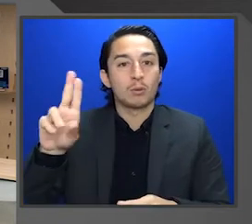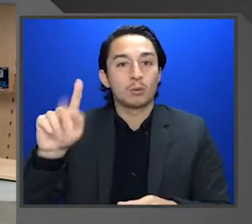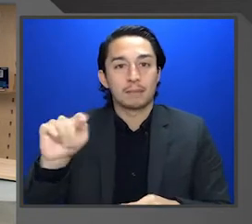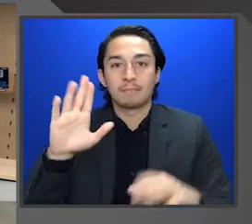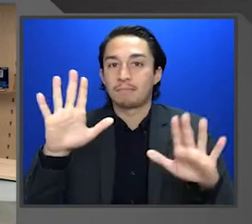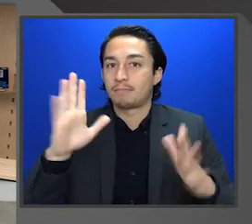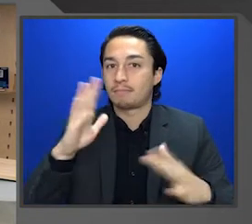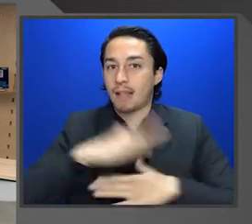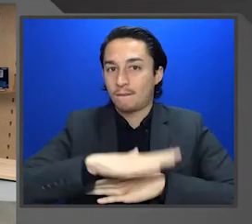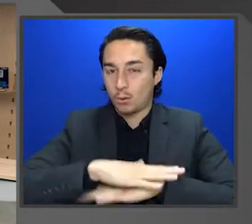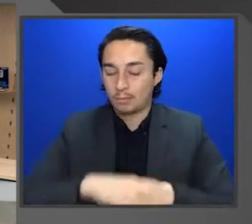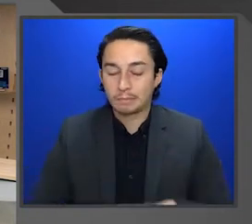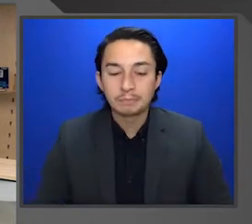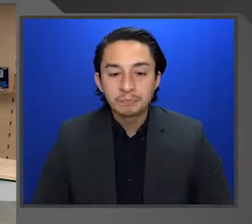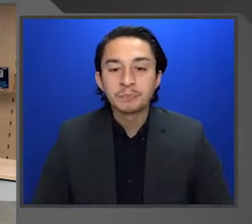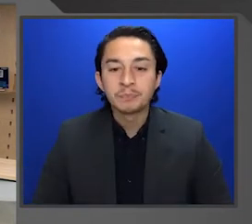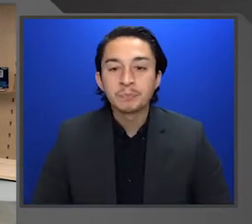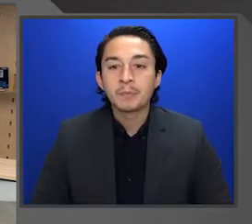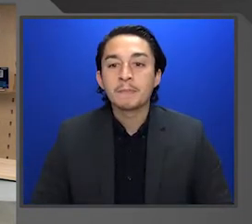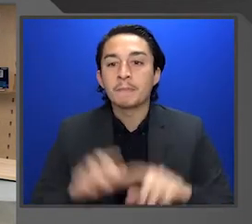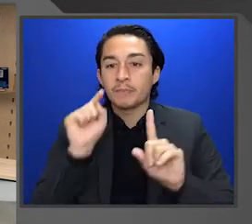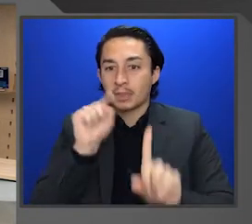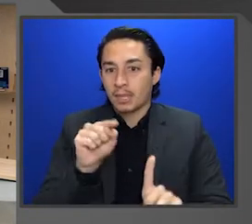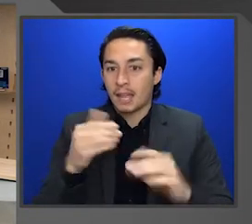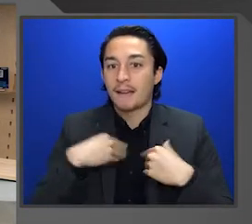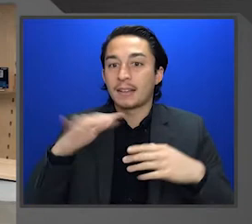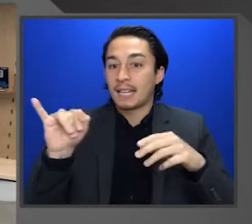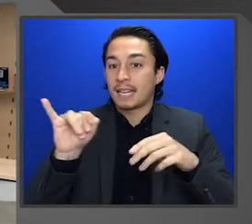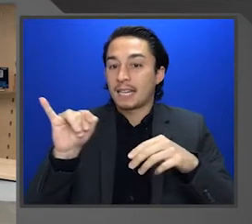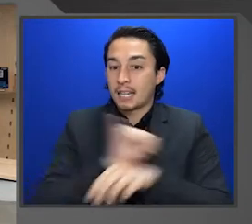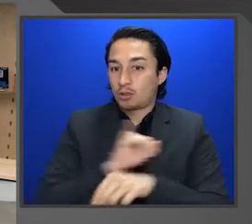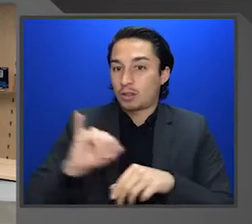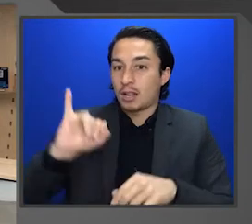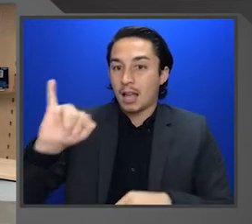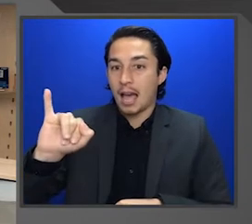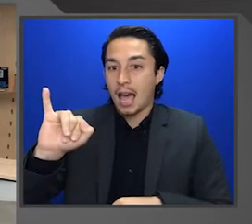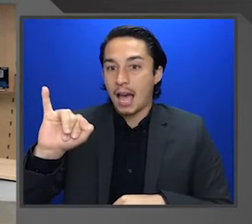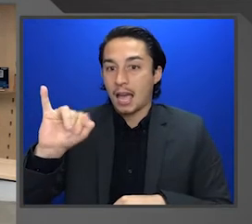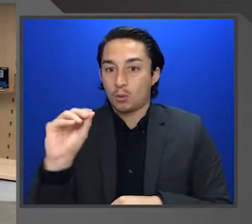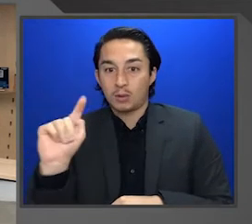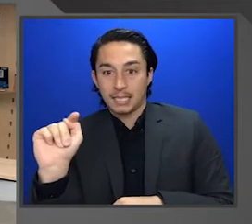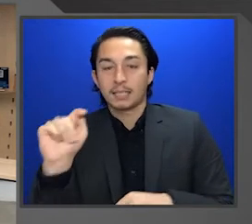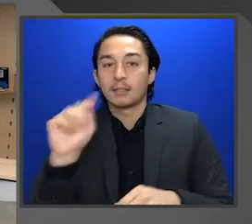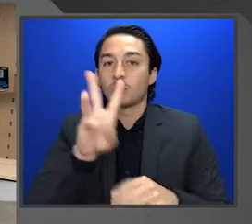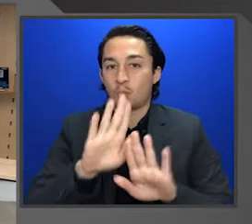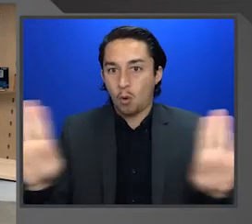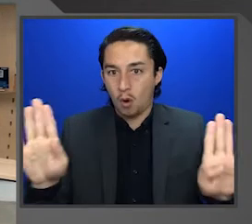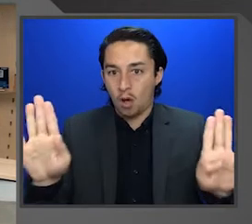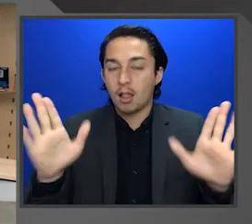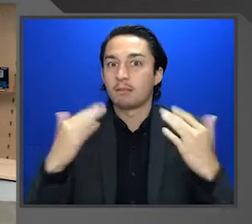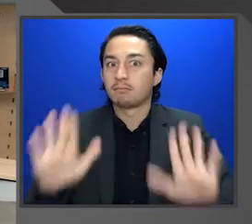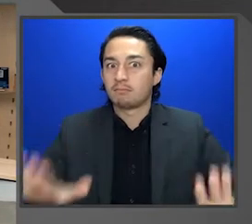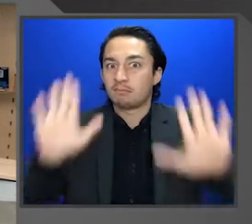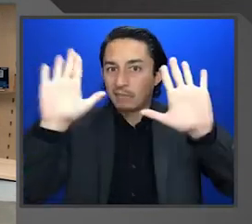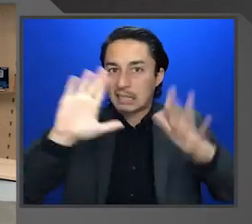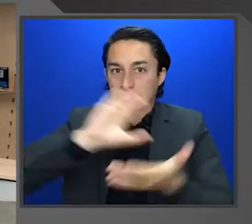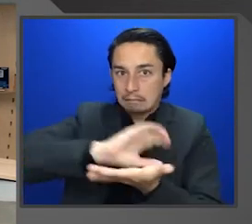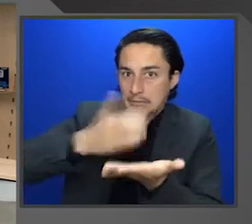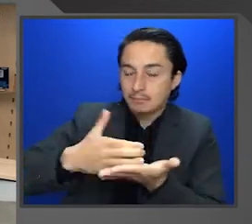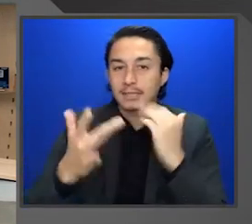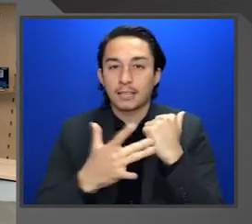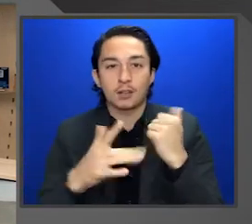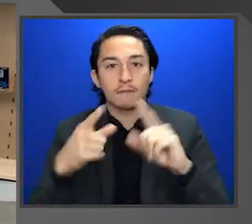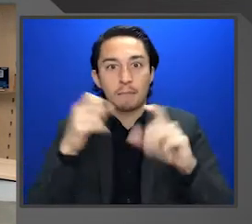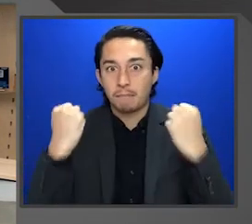of our IoT platform. Back here we have the industrial IoT wall. It's an amazing set of technologies